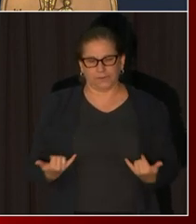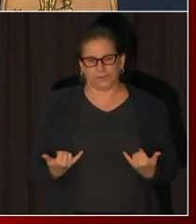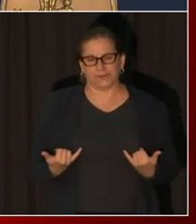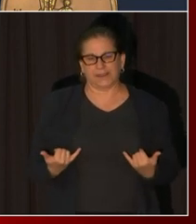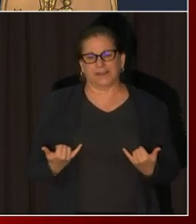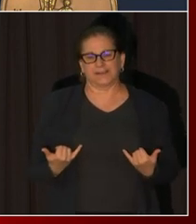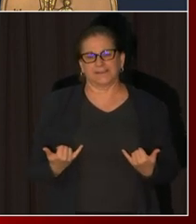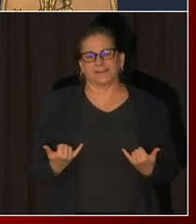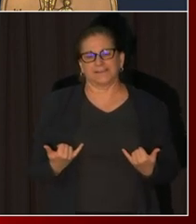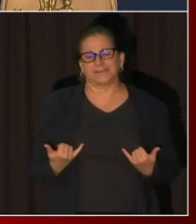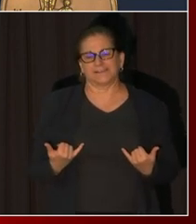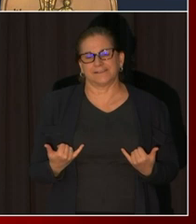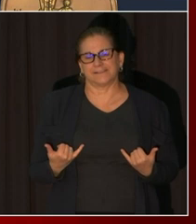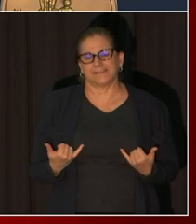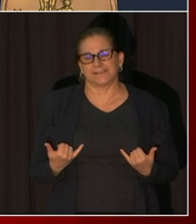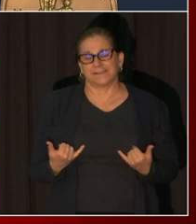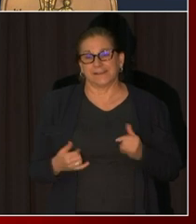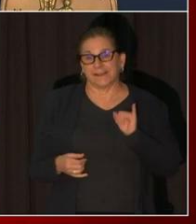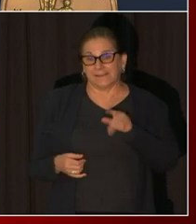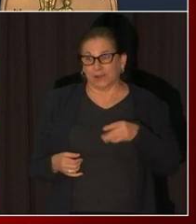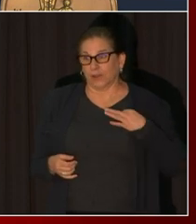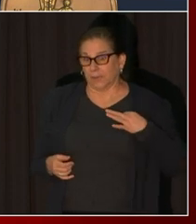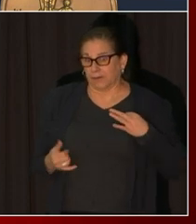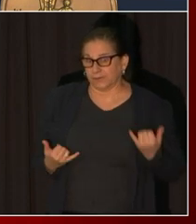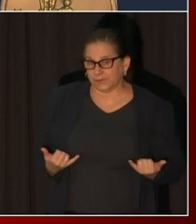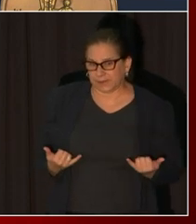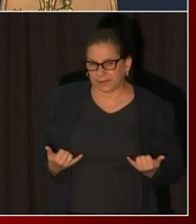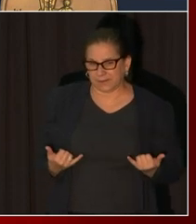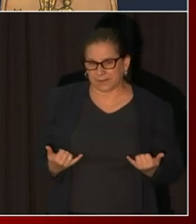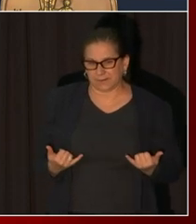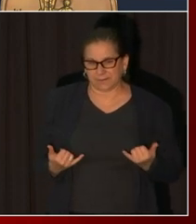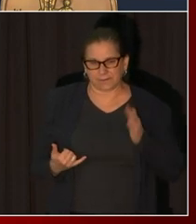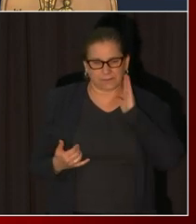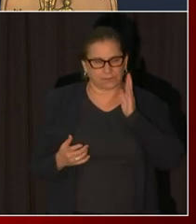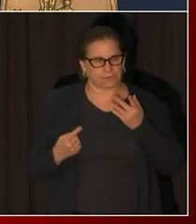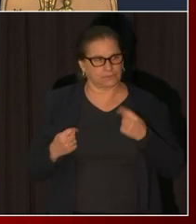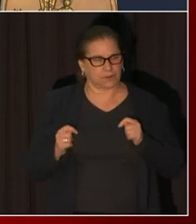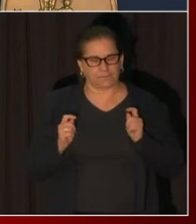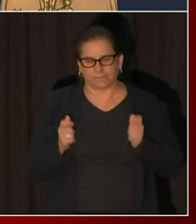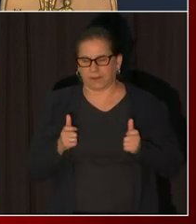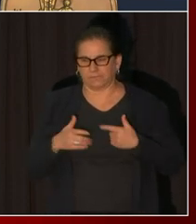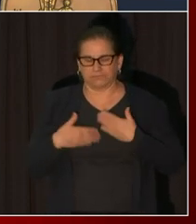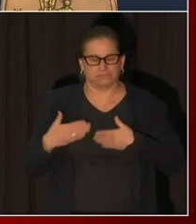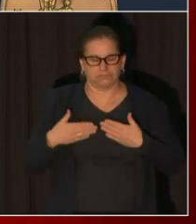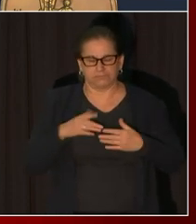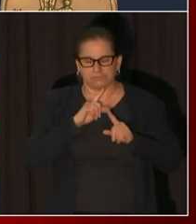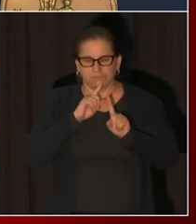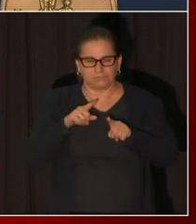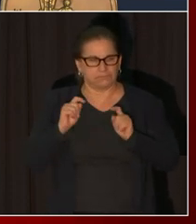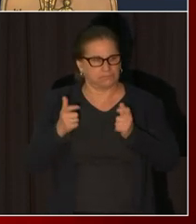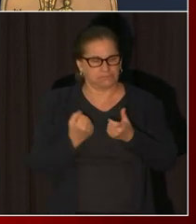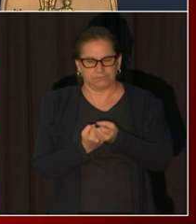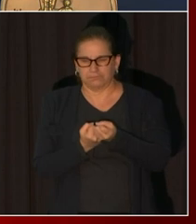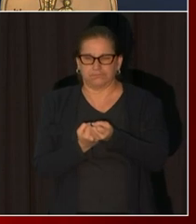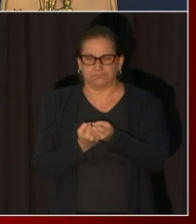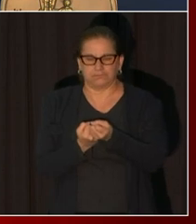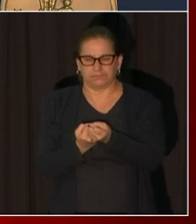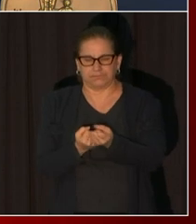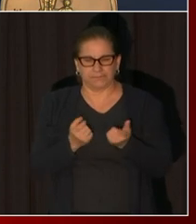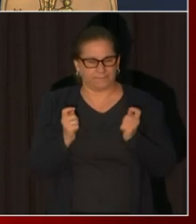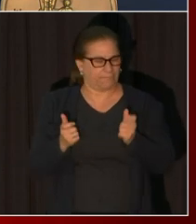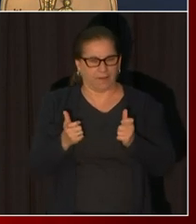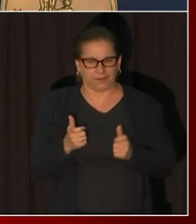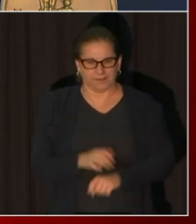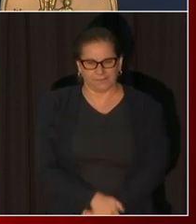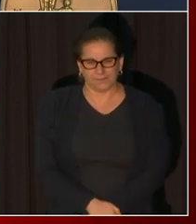today we're going to do our best to turn it around very quickly. I also want to update on another program we